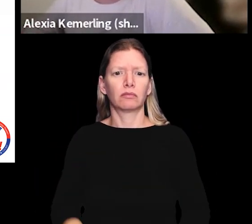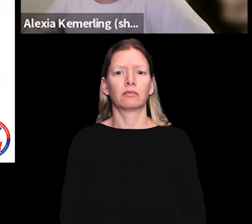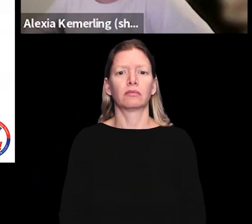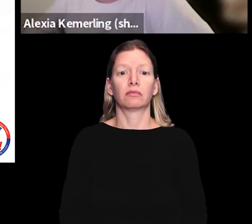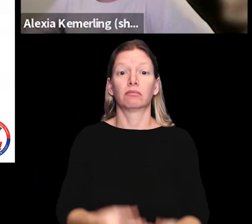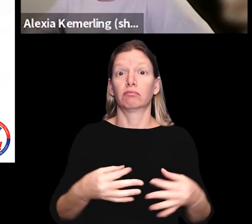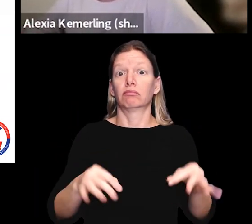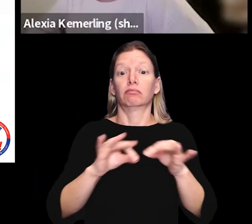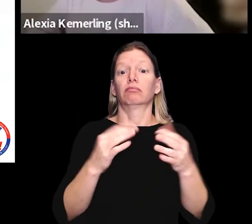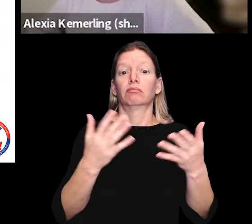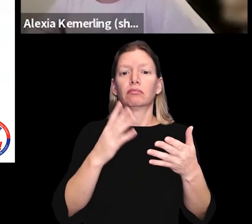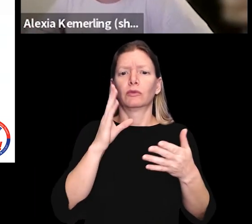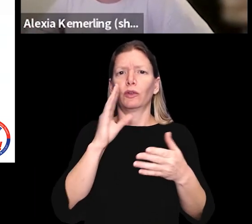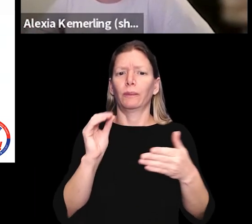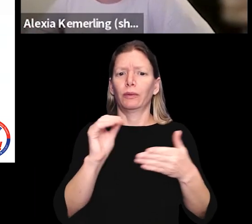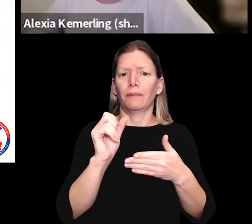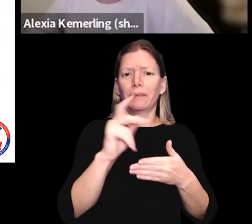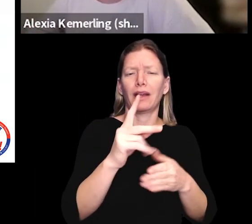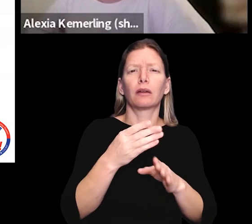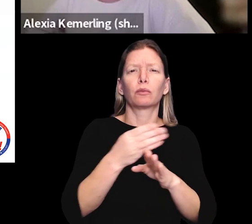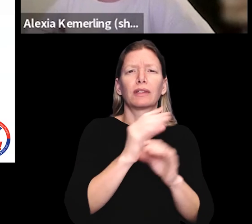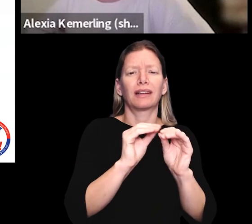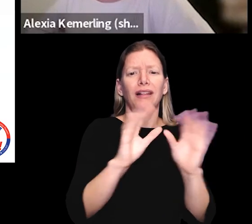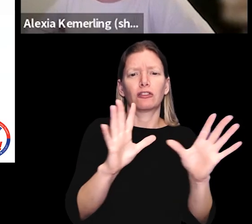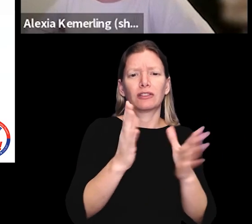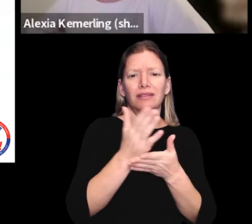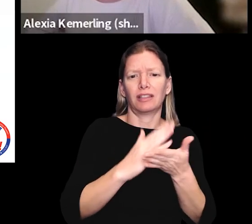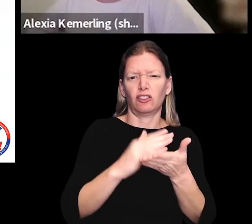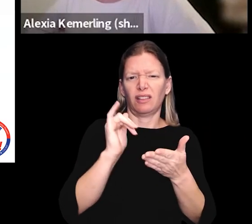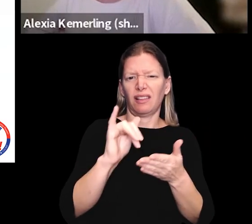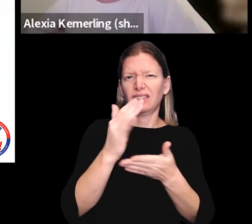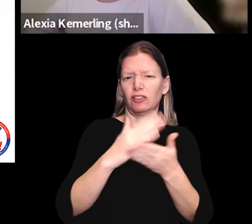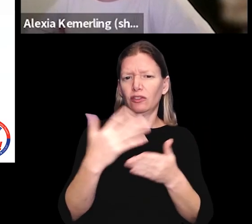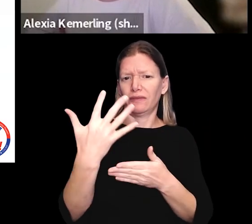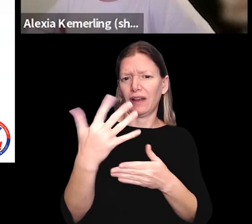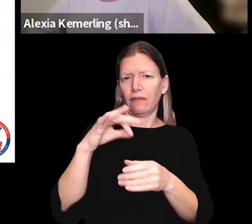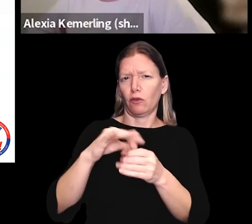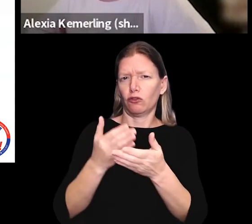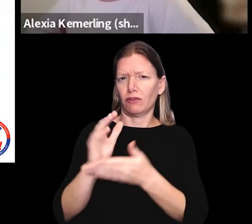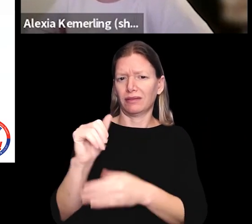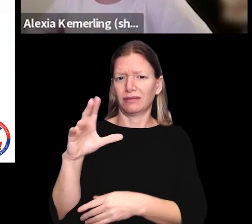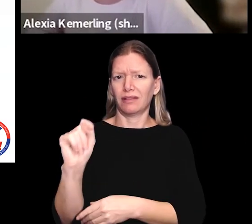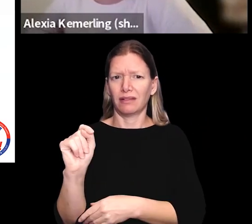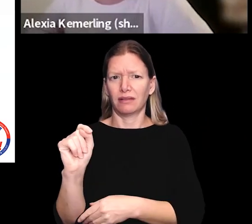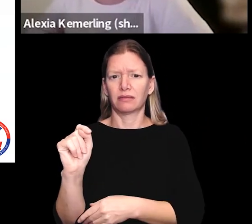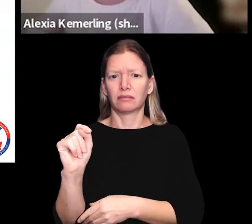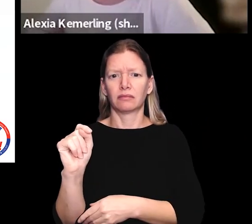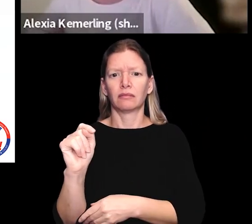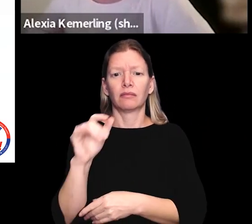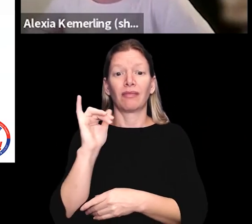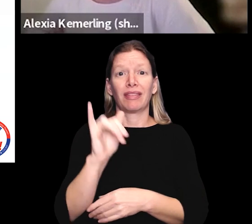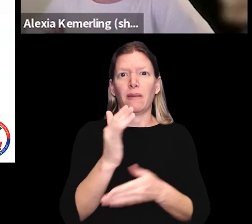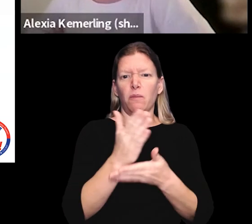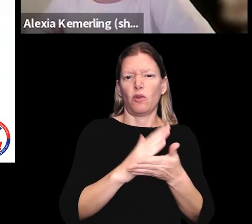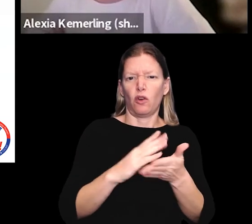Court decisions. Most notably, it would restore the preclearance section, which is Section 5 of the Voting Rights Act,